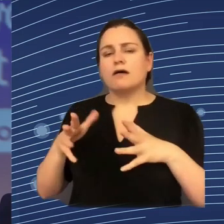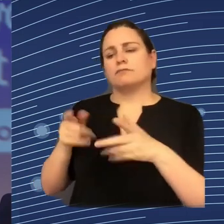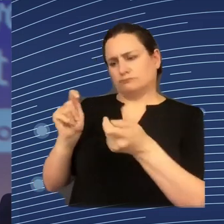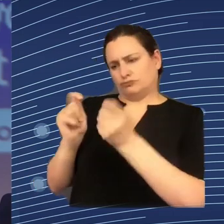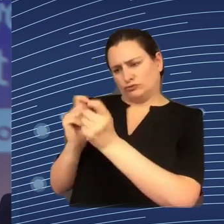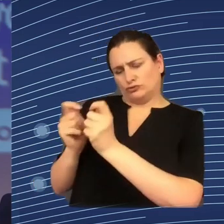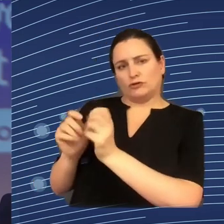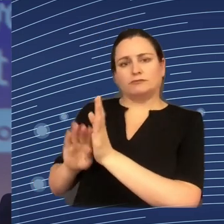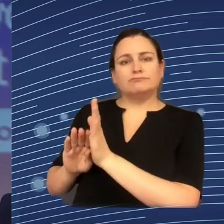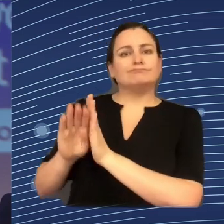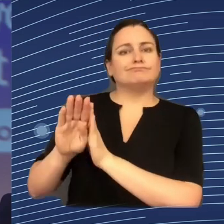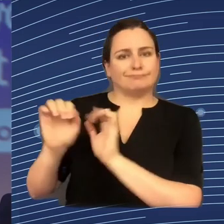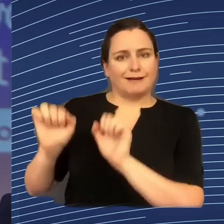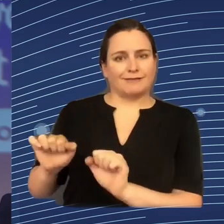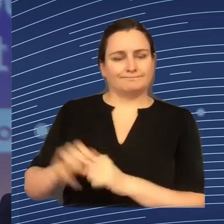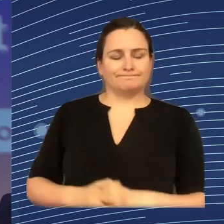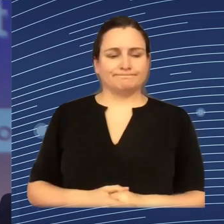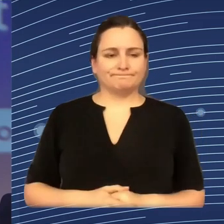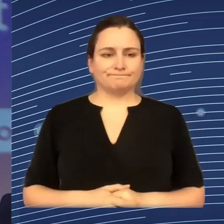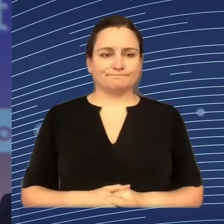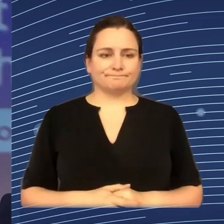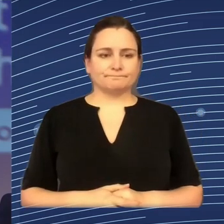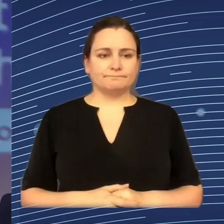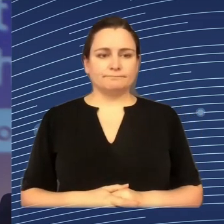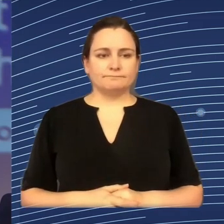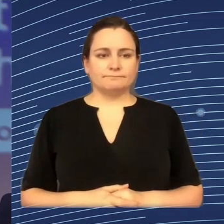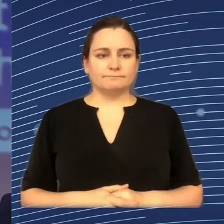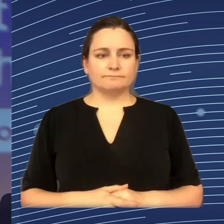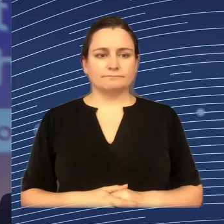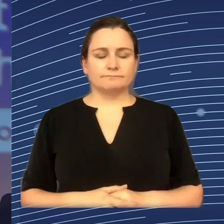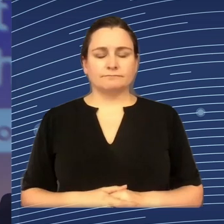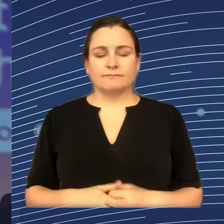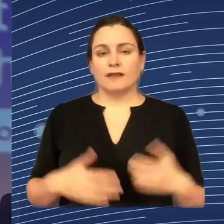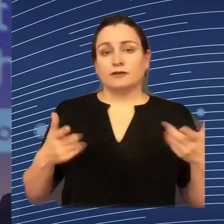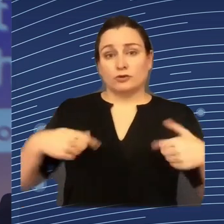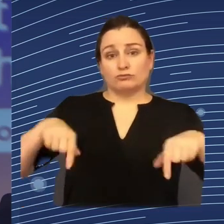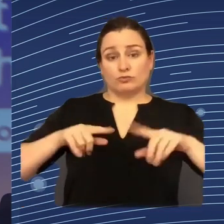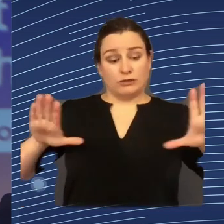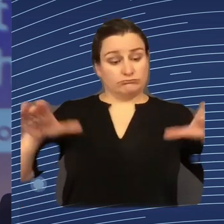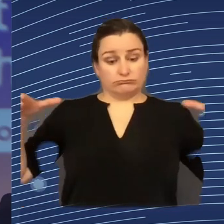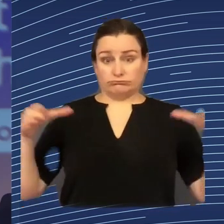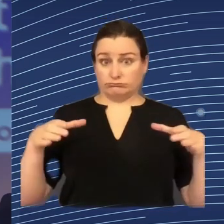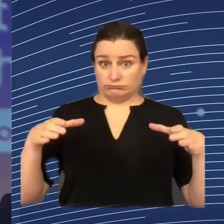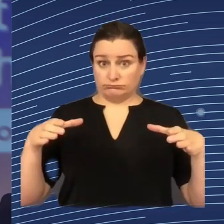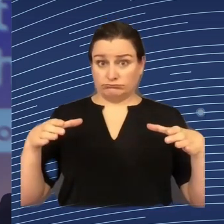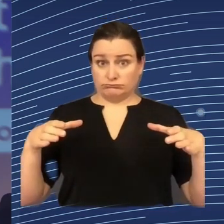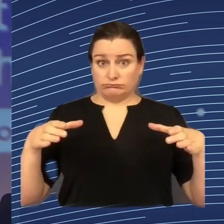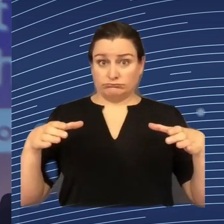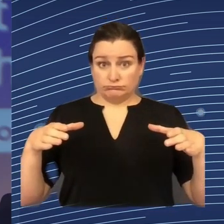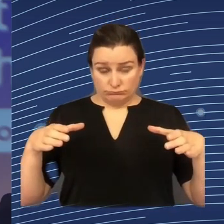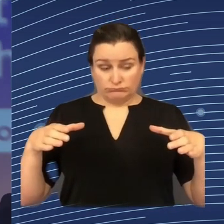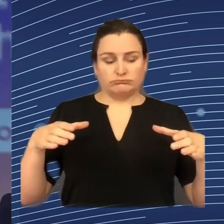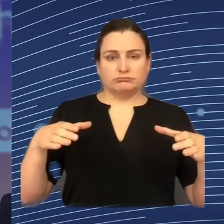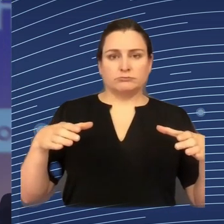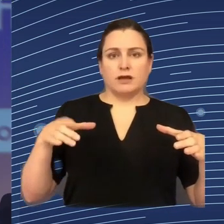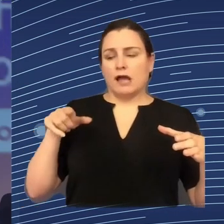beyond that debate, there is also a question, what do we do? Should we do something before those tools are actually put into